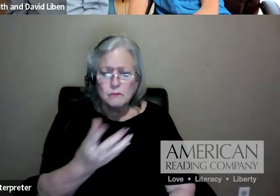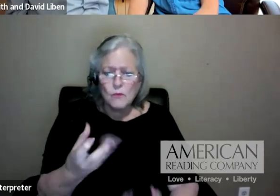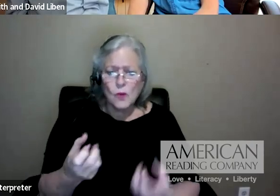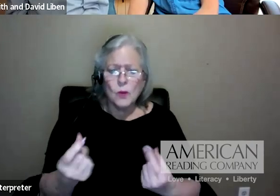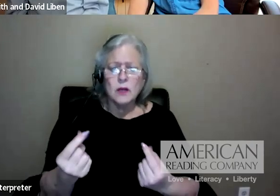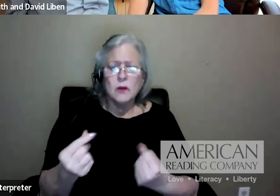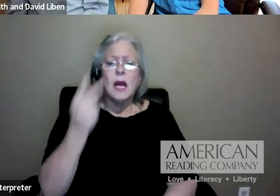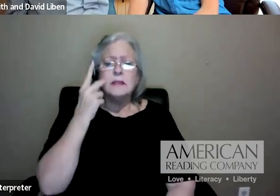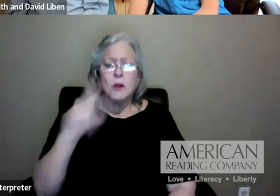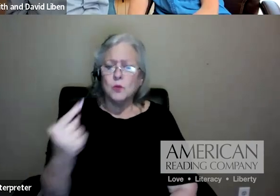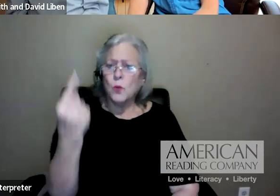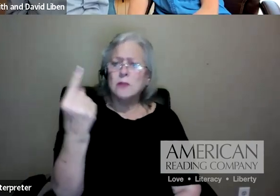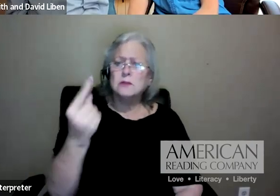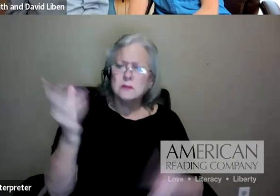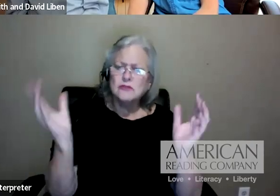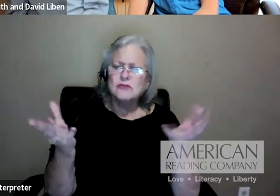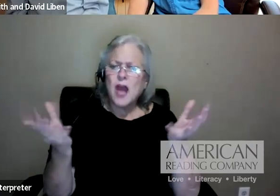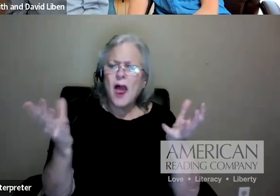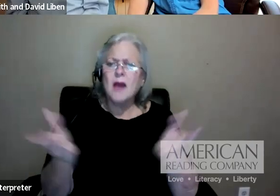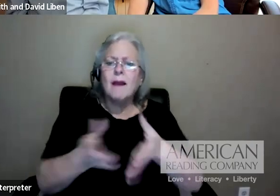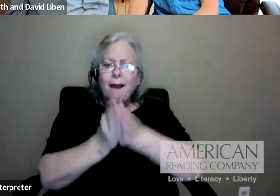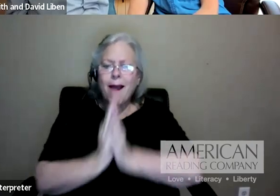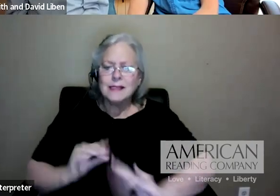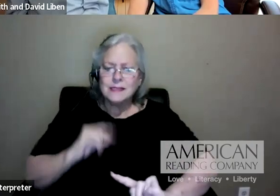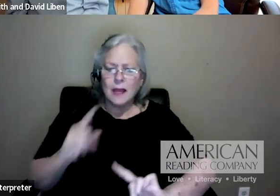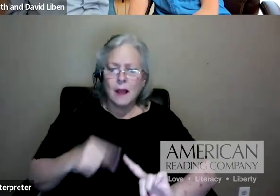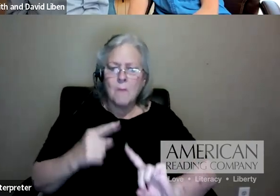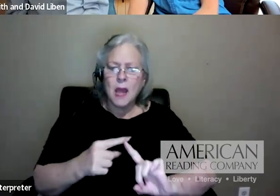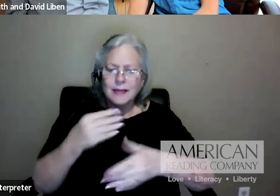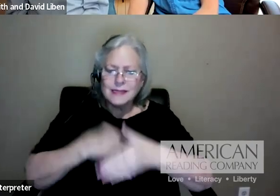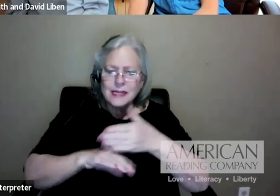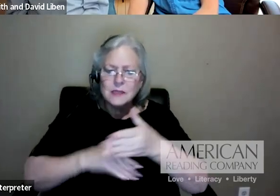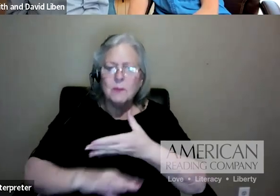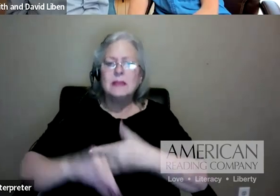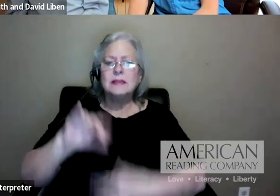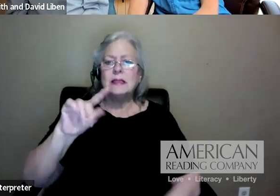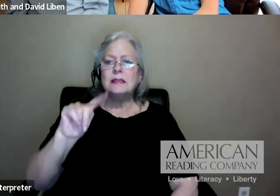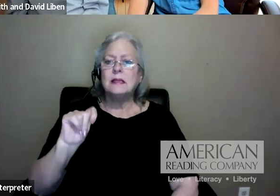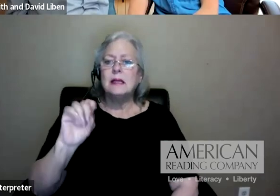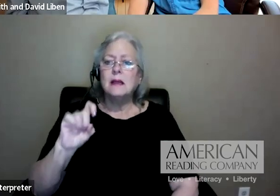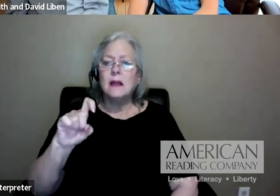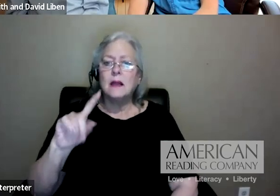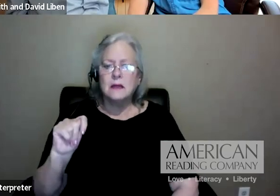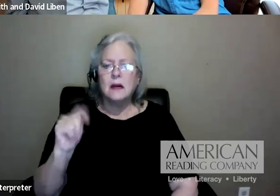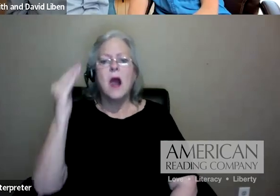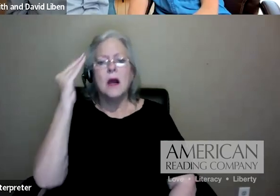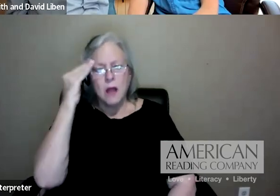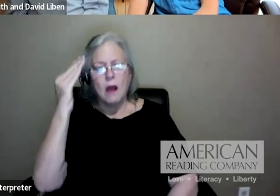about accessibility of the texts. So in a knowledge building curriculum